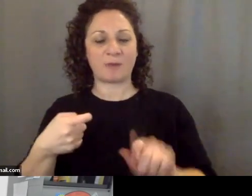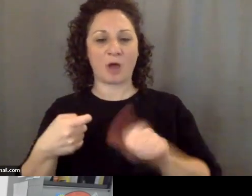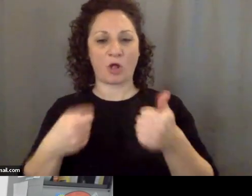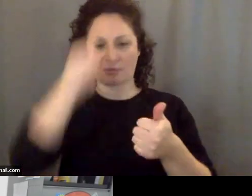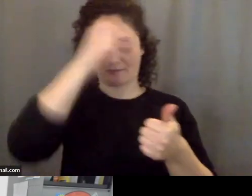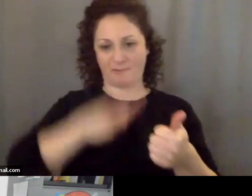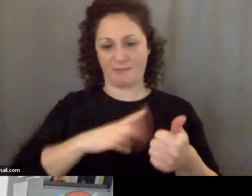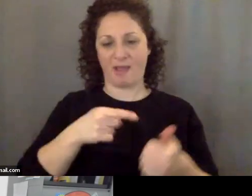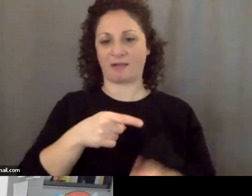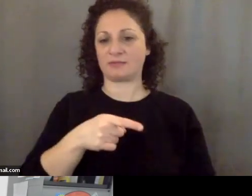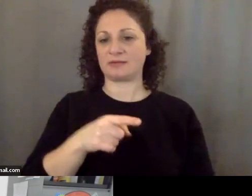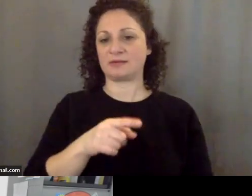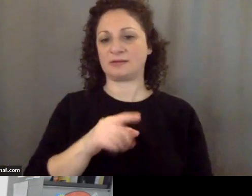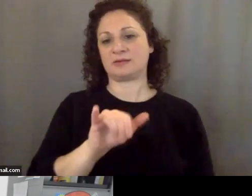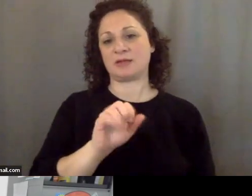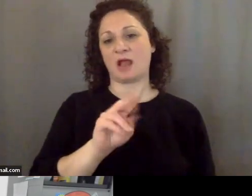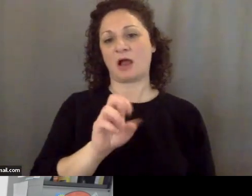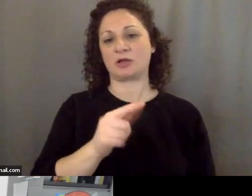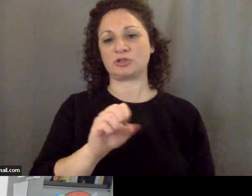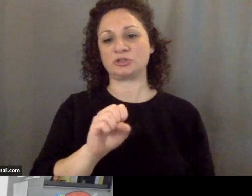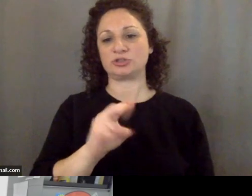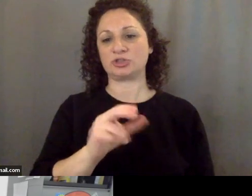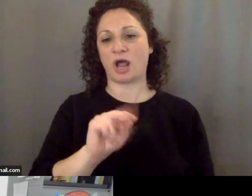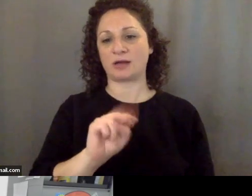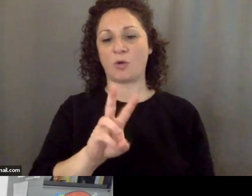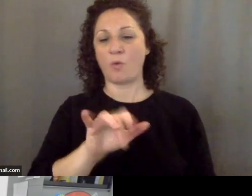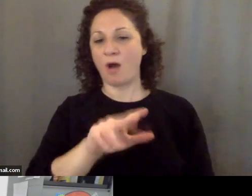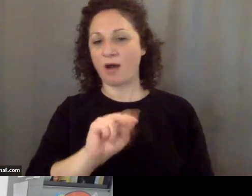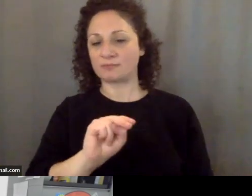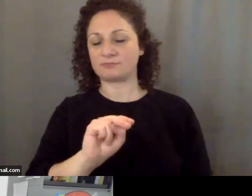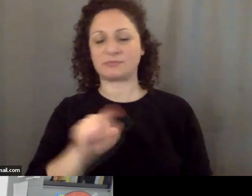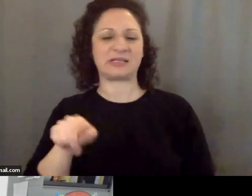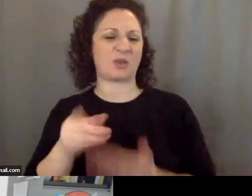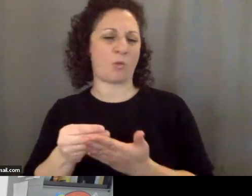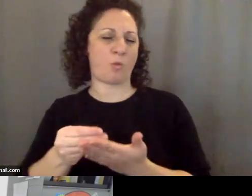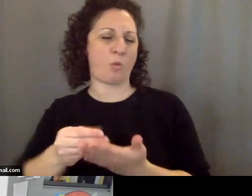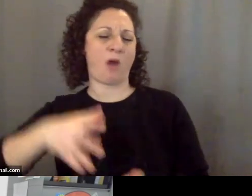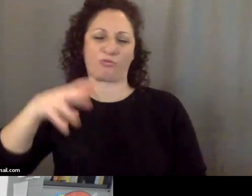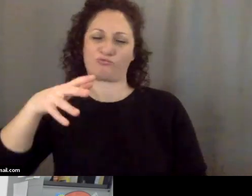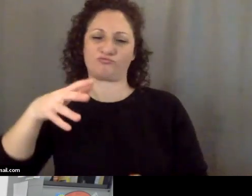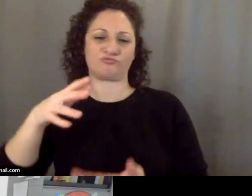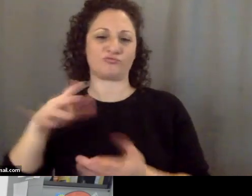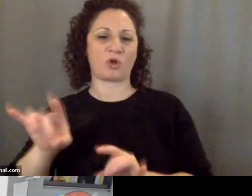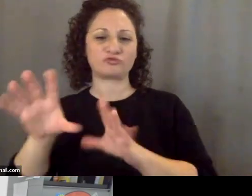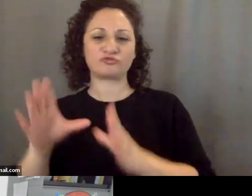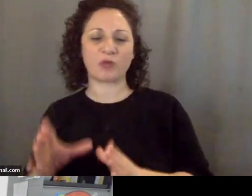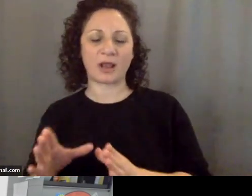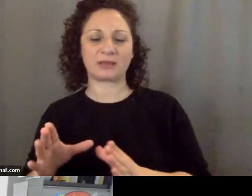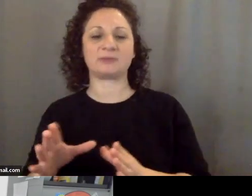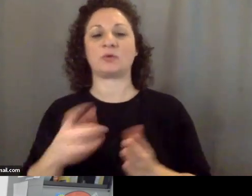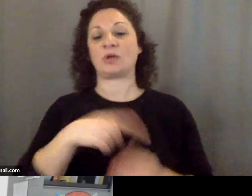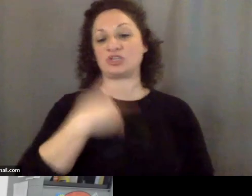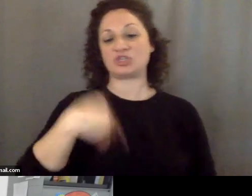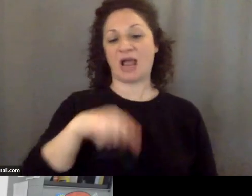it seems was he was a wealthy Australian a Chinese dwelling in Australia